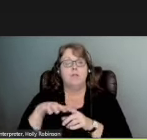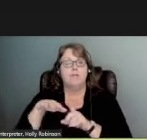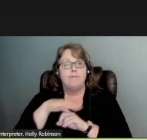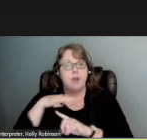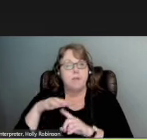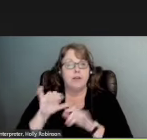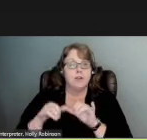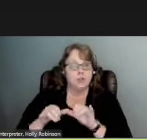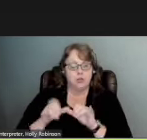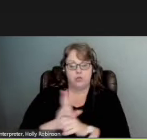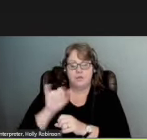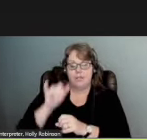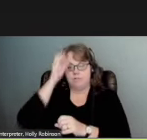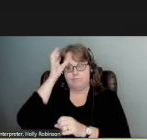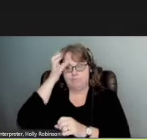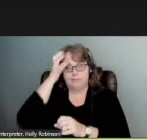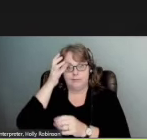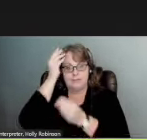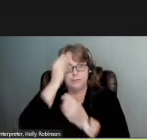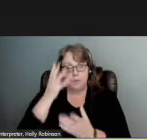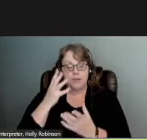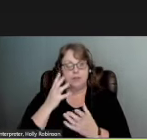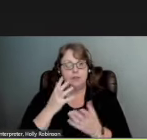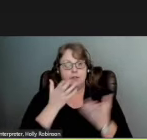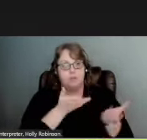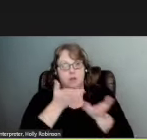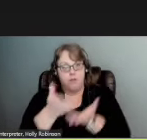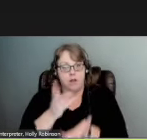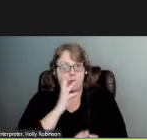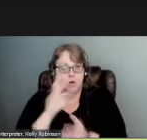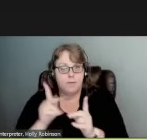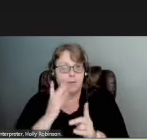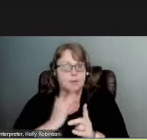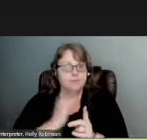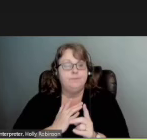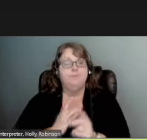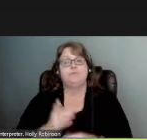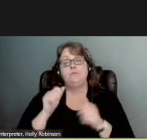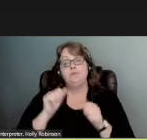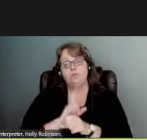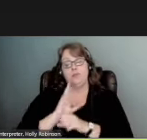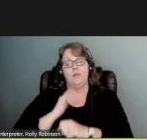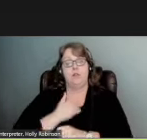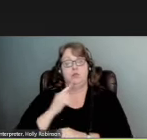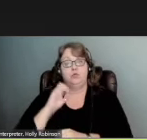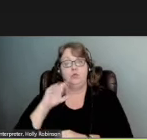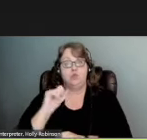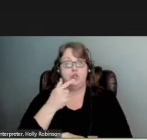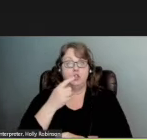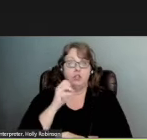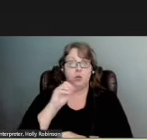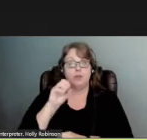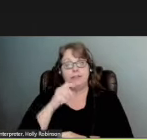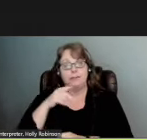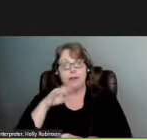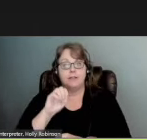of desiccants and apply it to provide water to those in need? Well we can apply tools in our arsenal like geospatial informatic tools,